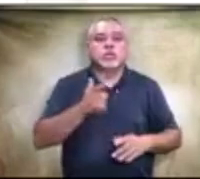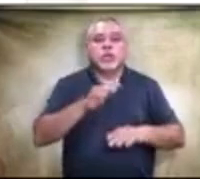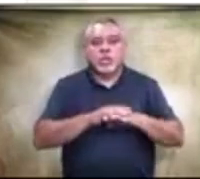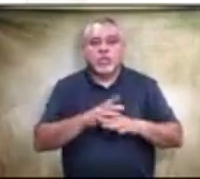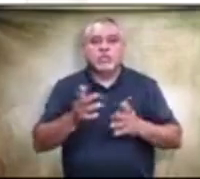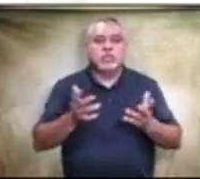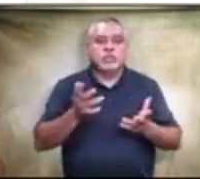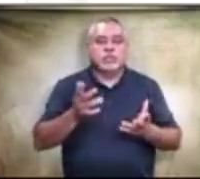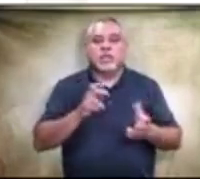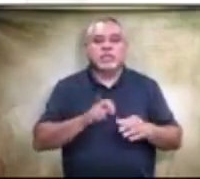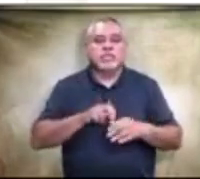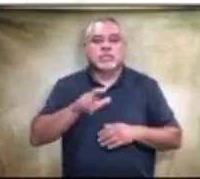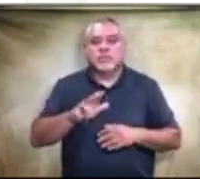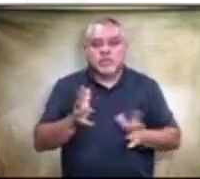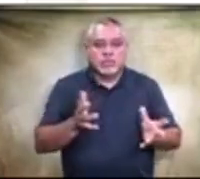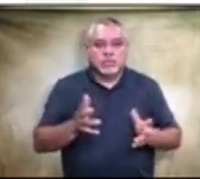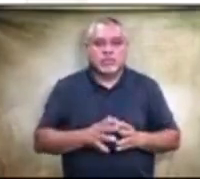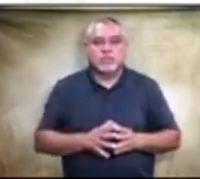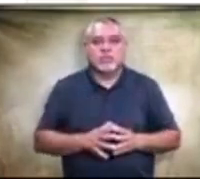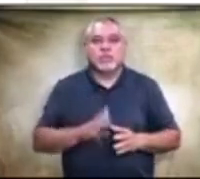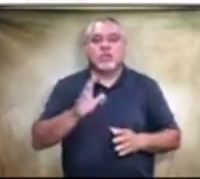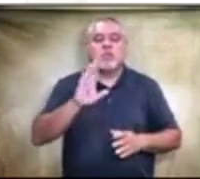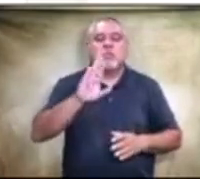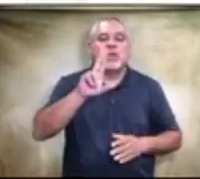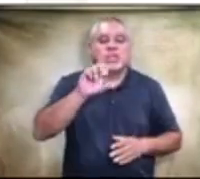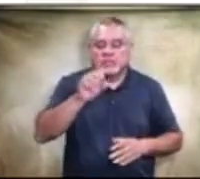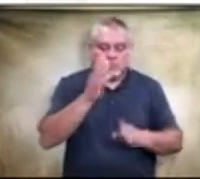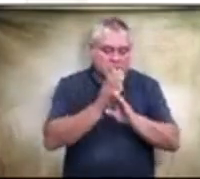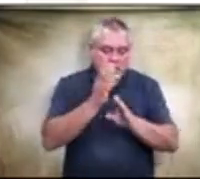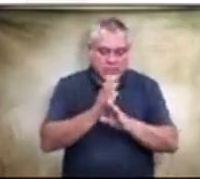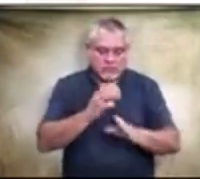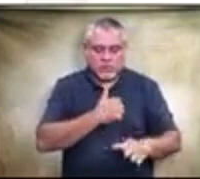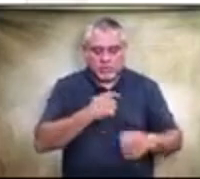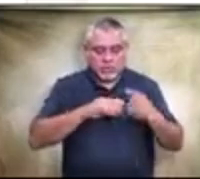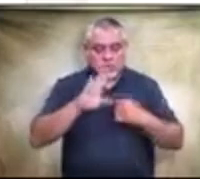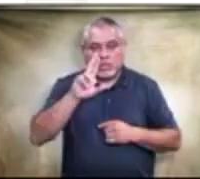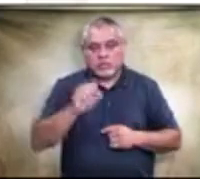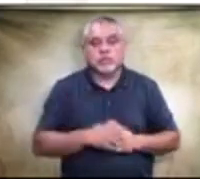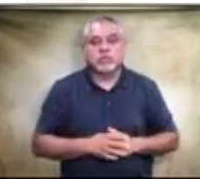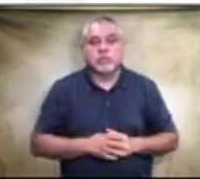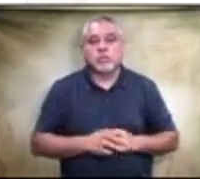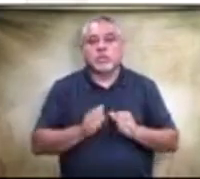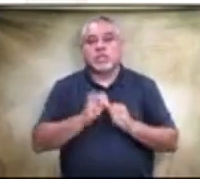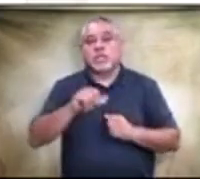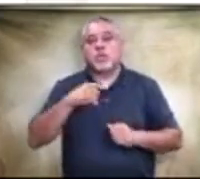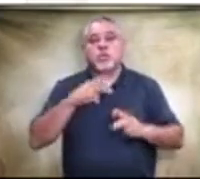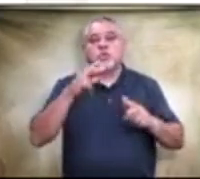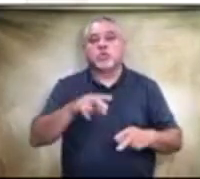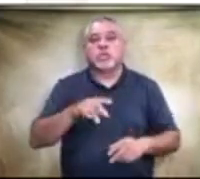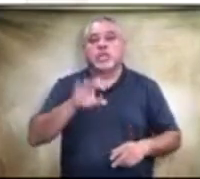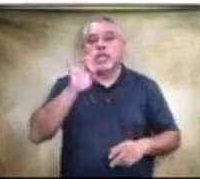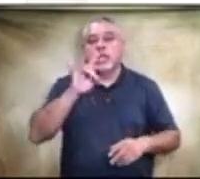didn't i i'm on the buses here we go so uh with this one we're looking at eight standard buses